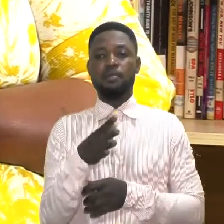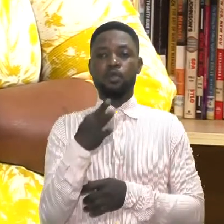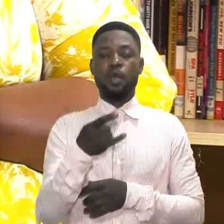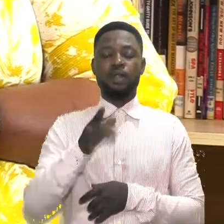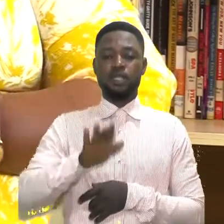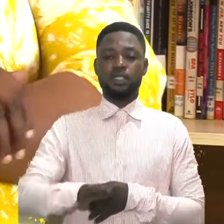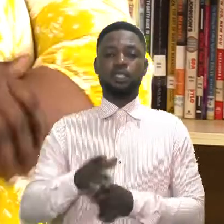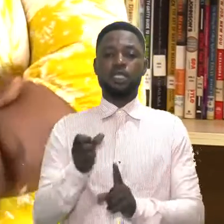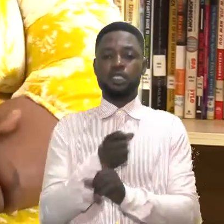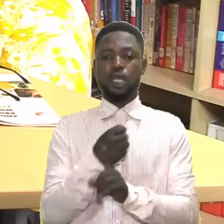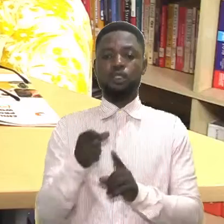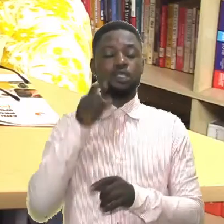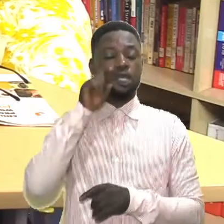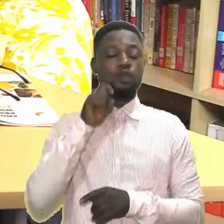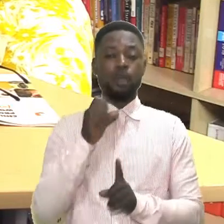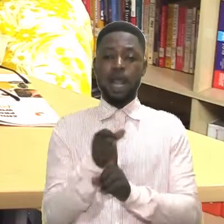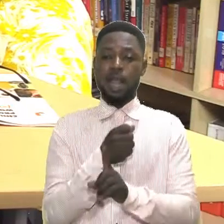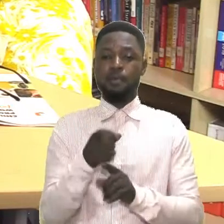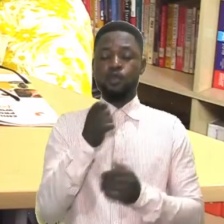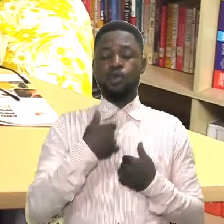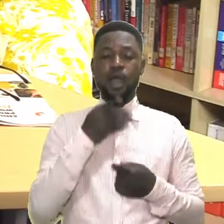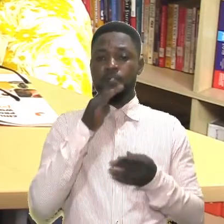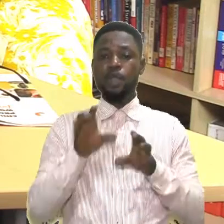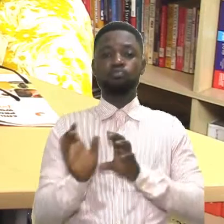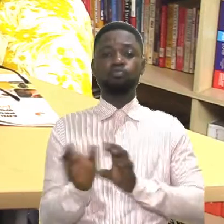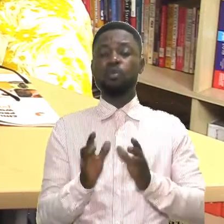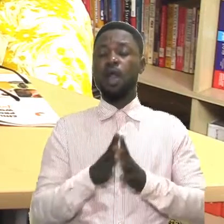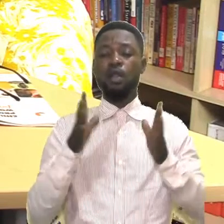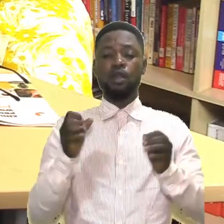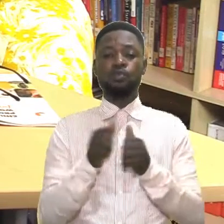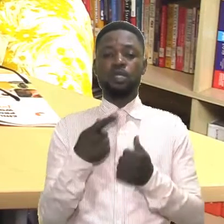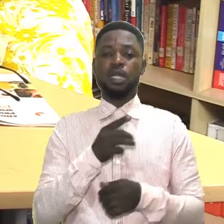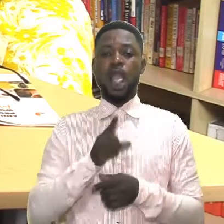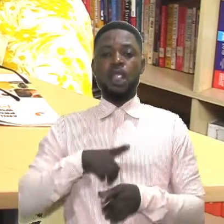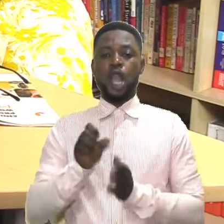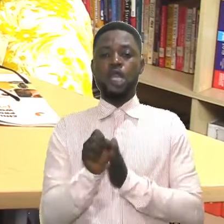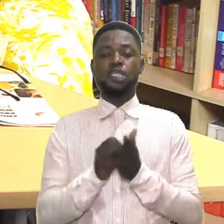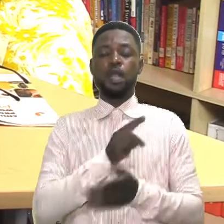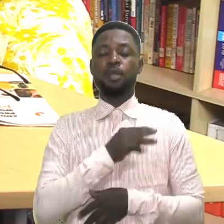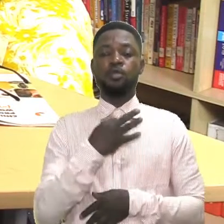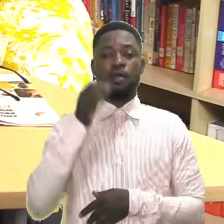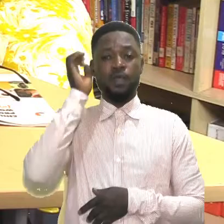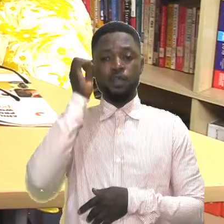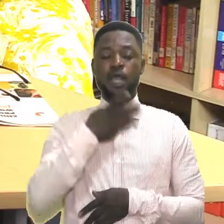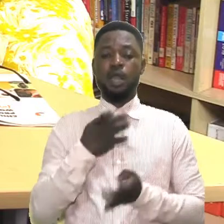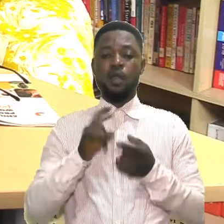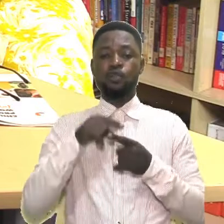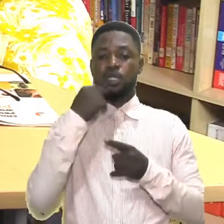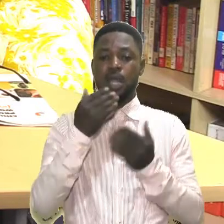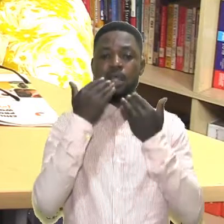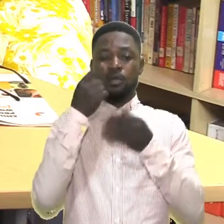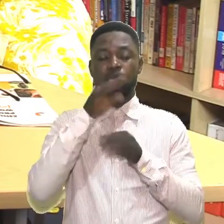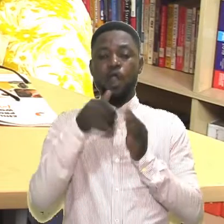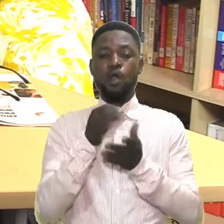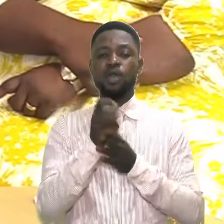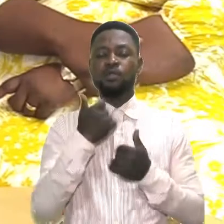the dynamics of child sexual abuse. Thank you very much. You've been doing a lot with the Lagos State Ministry of Education. Yeah. And I must say thank you